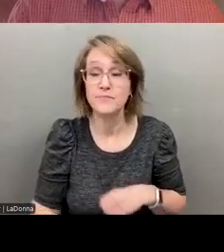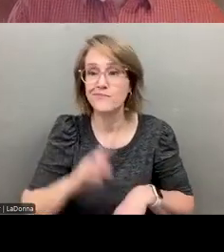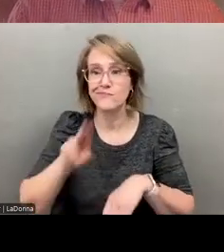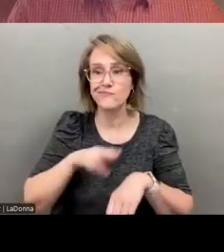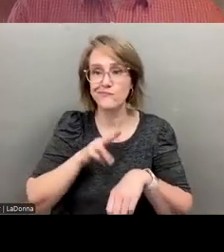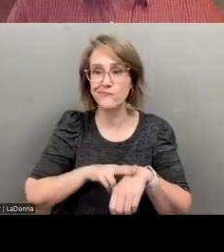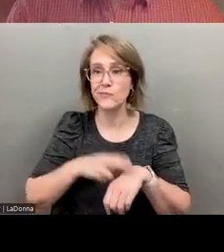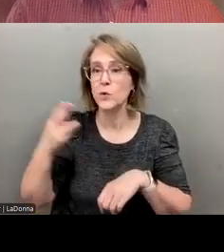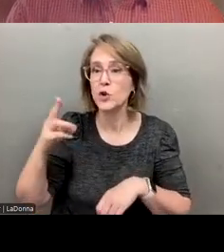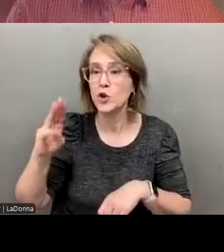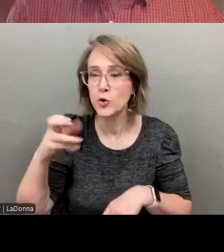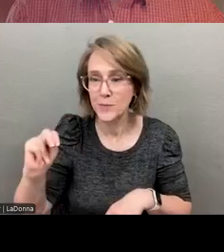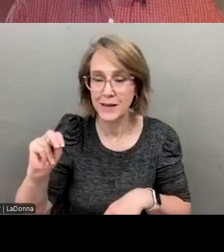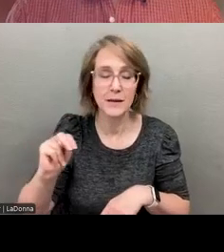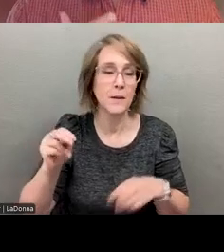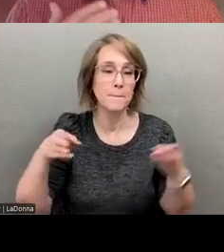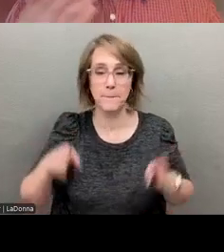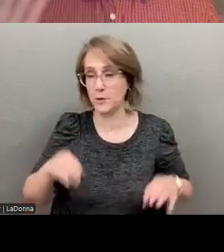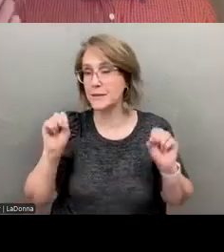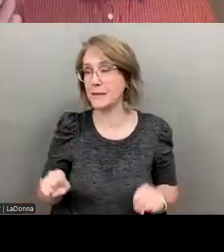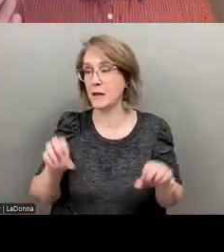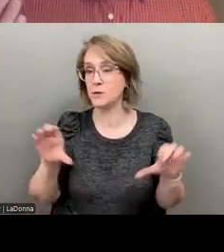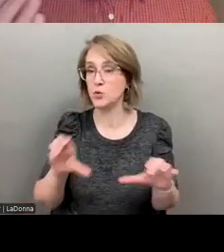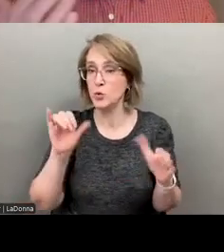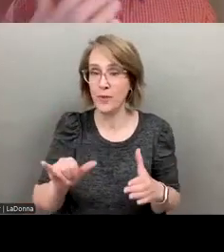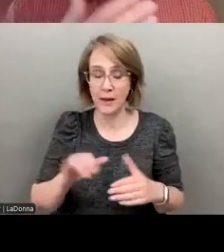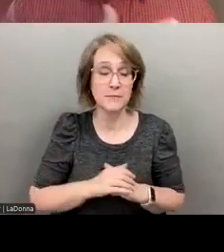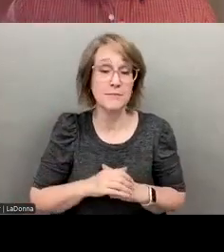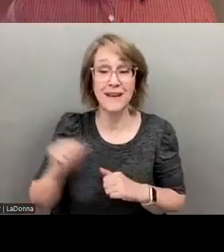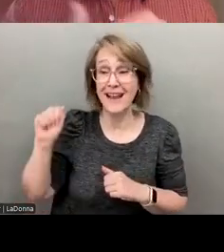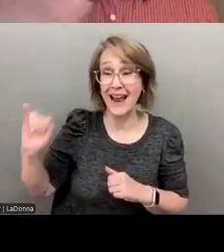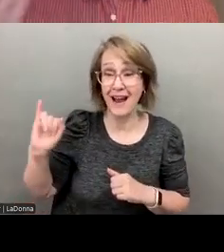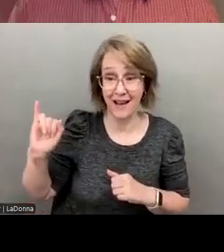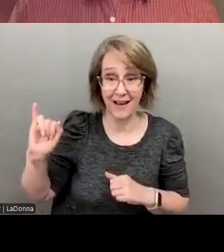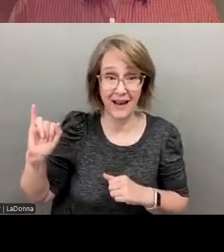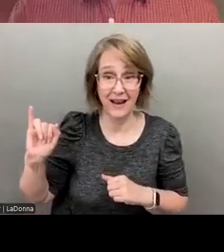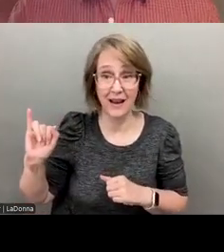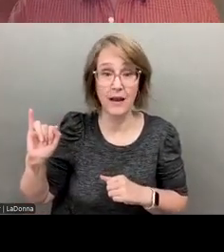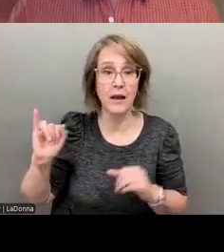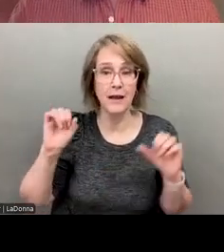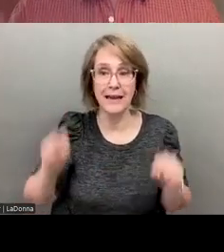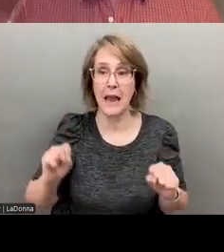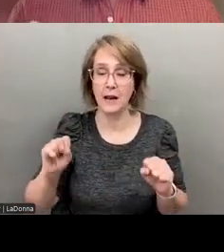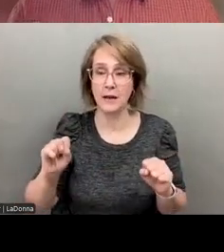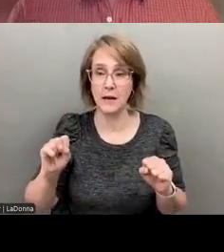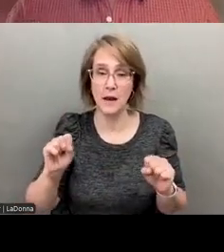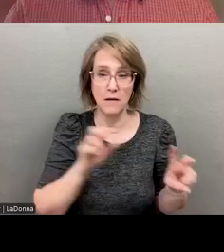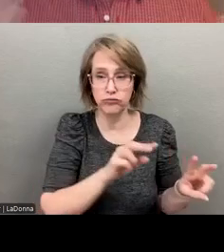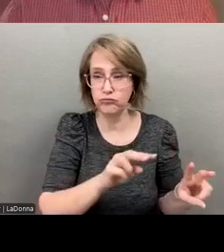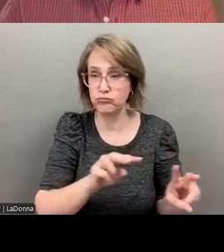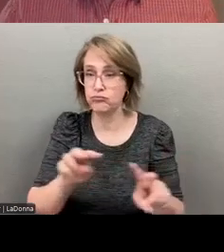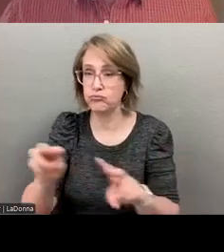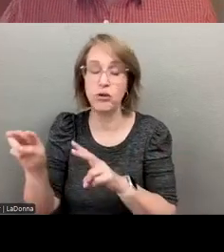supervisors and quality managers can do this. And the advantage of AI is that ability to take that to scale, um, to be able to,